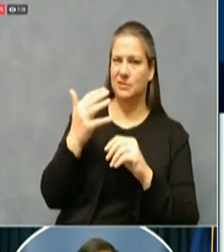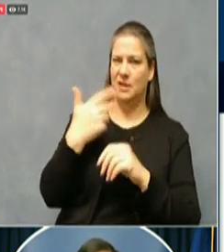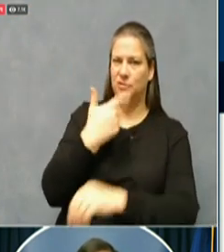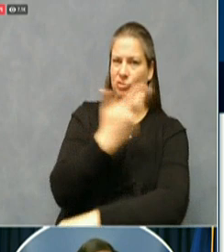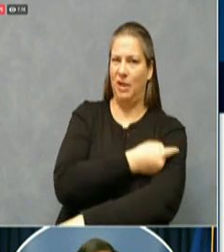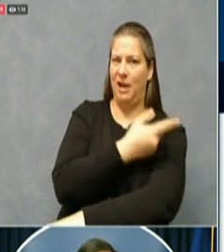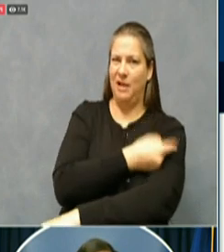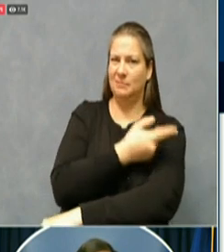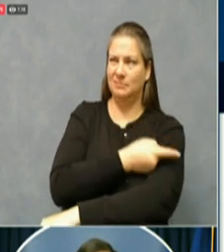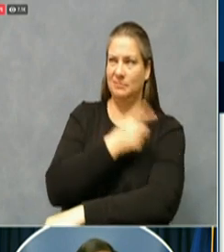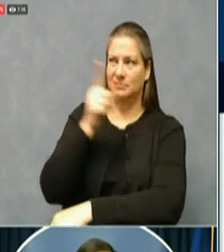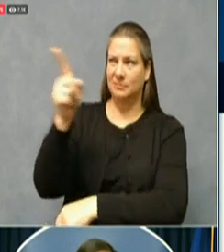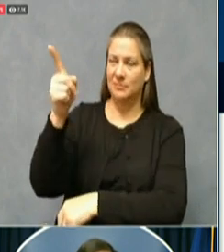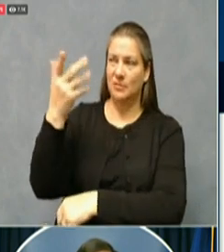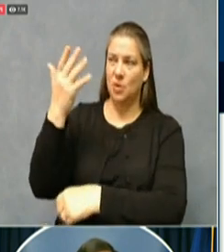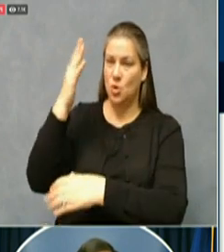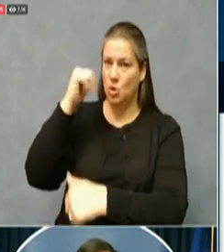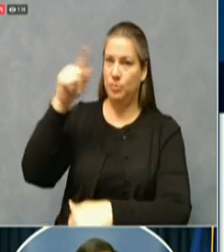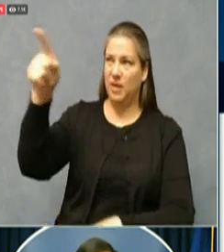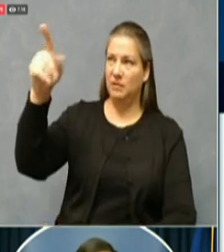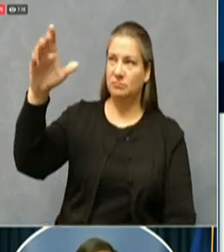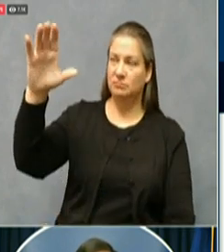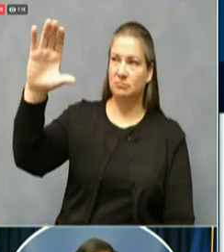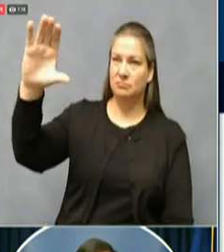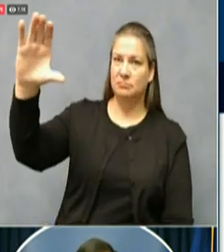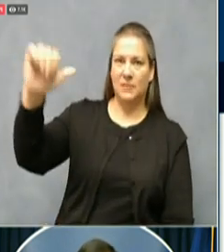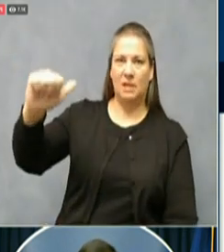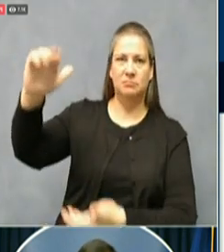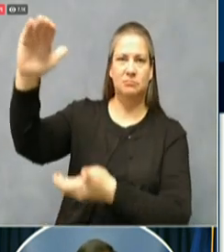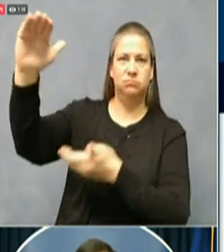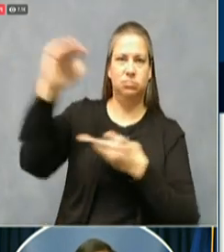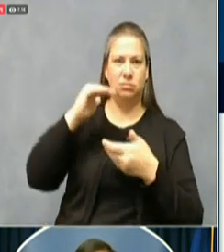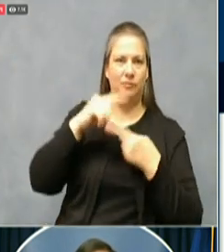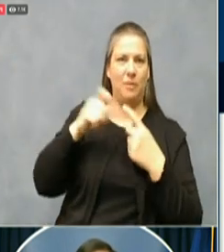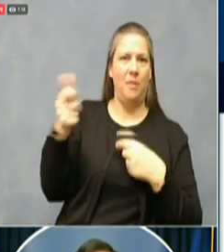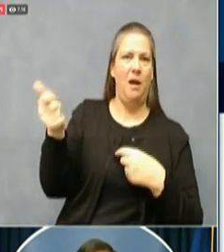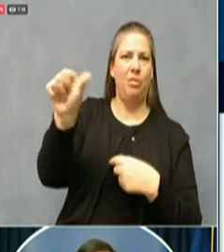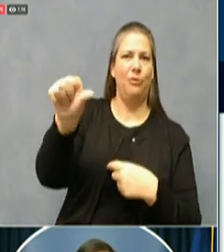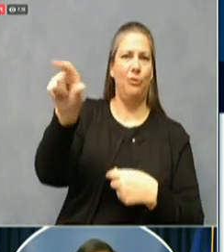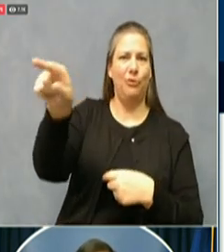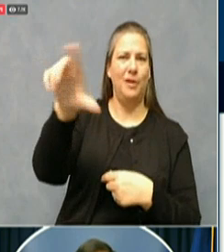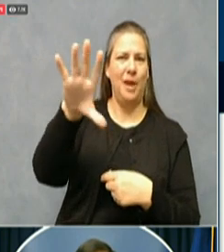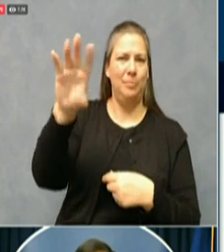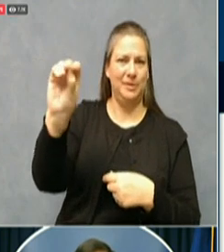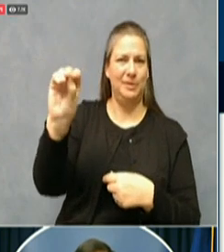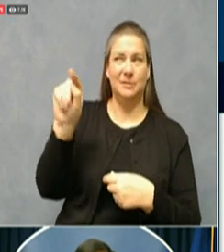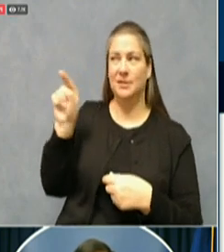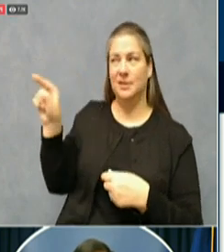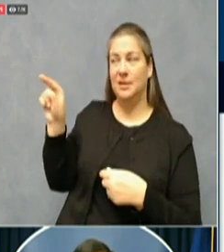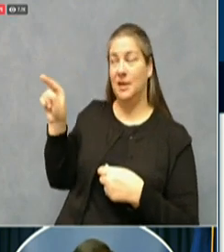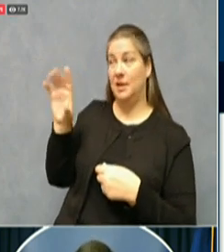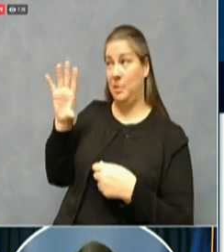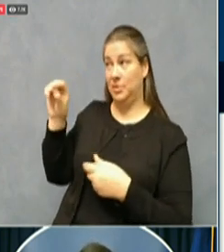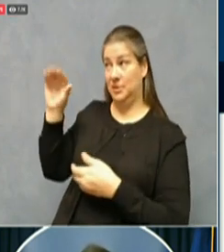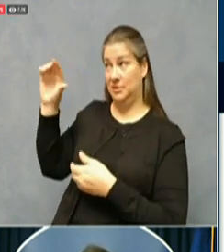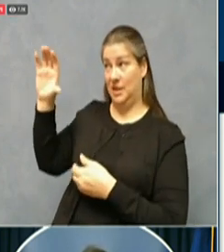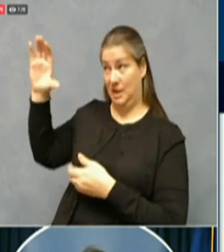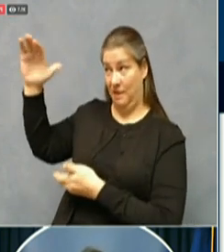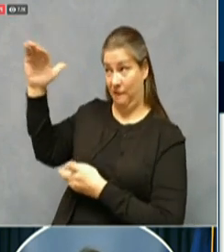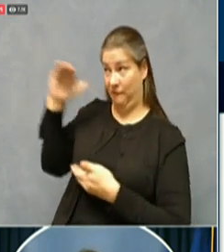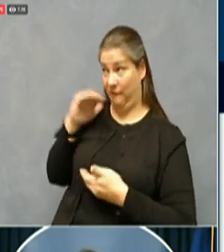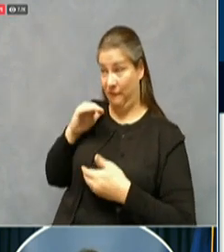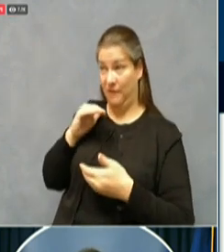we're looking at here coming out two weeks later. Not everybody could be in this very first grouping.